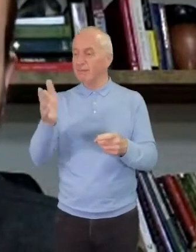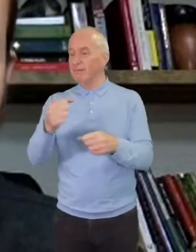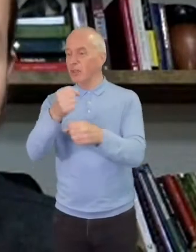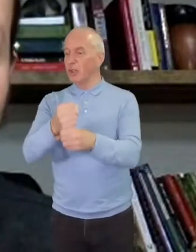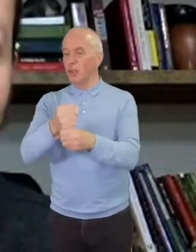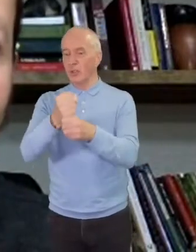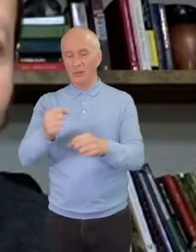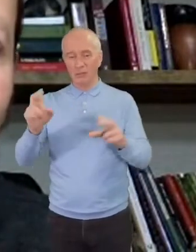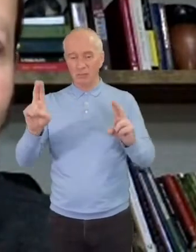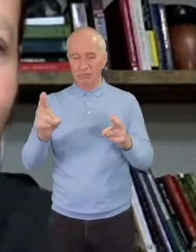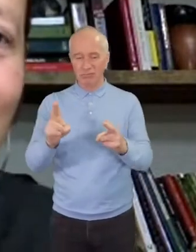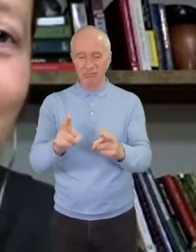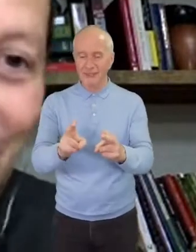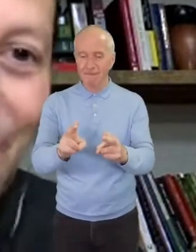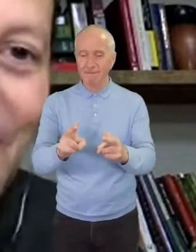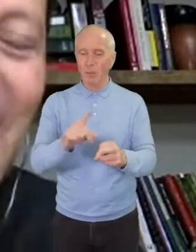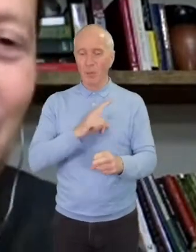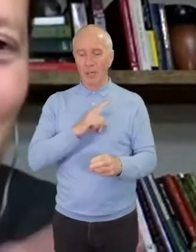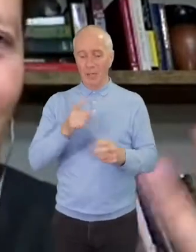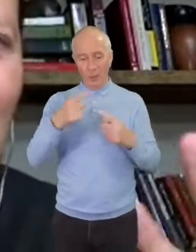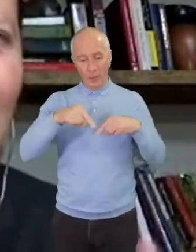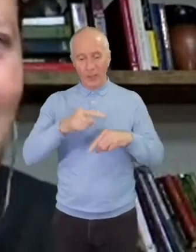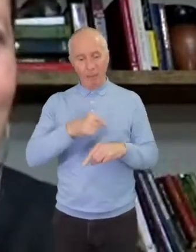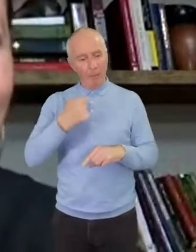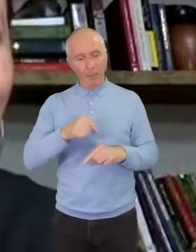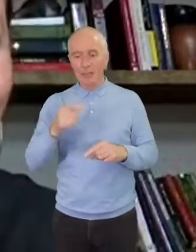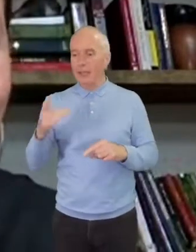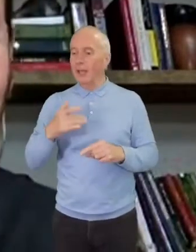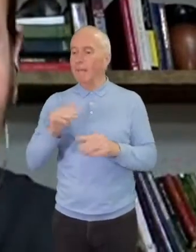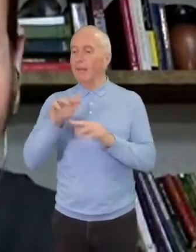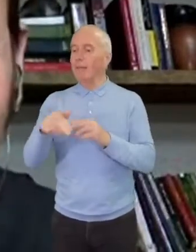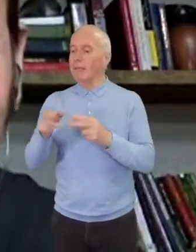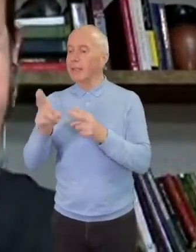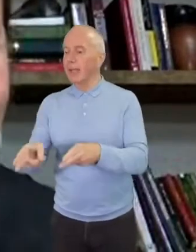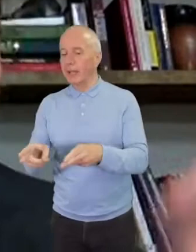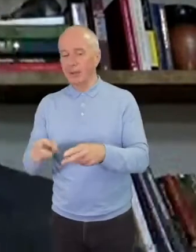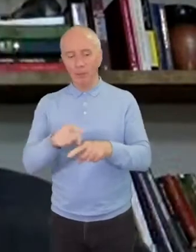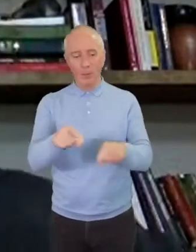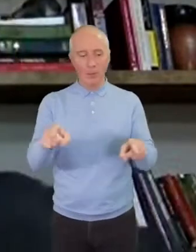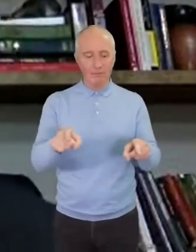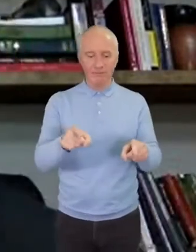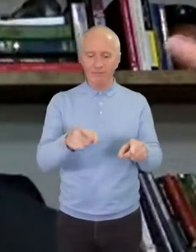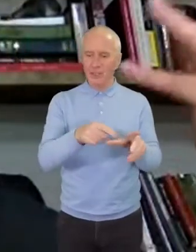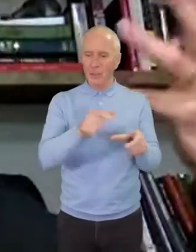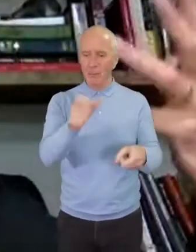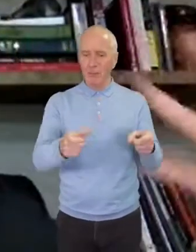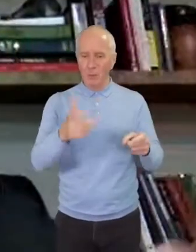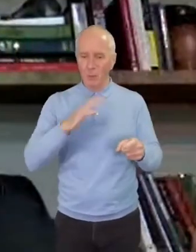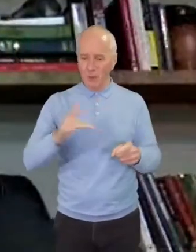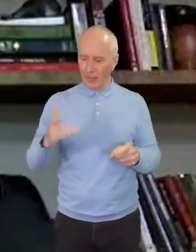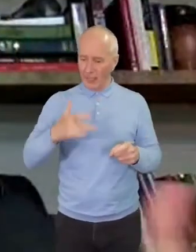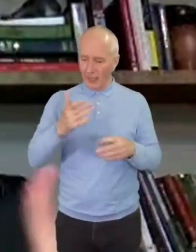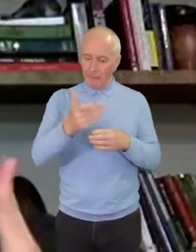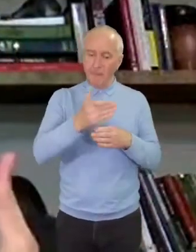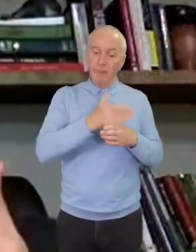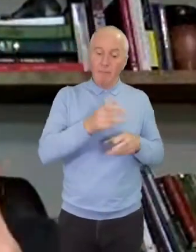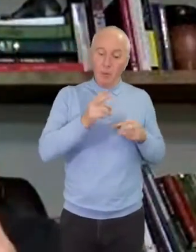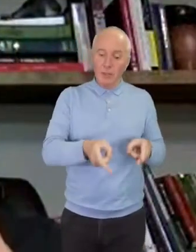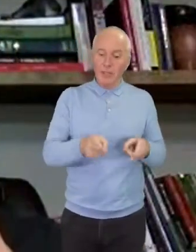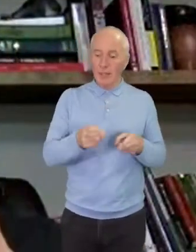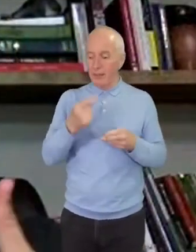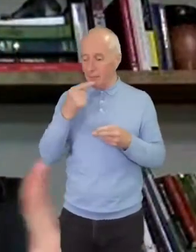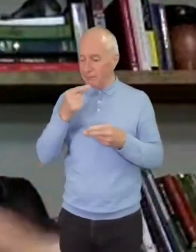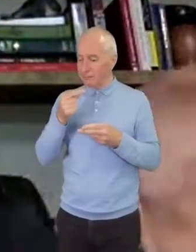because we're promising them life after death when they're asking, is there life before death? You know, doesn't the gospel have relevancy